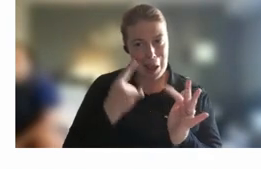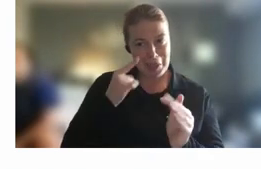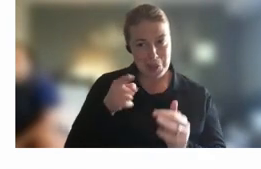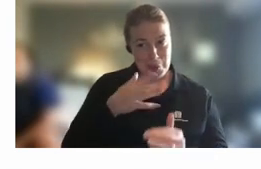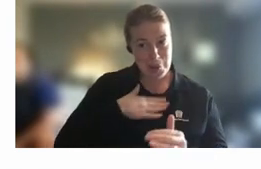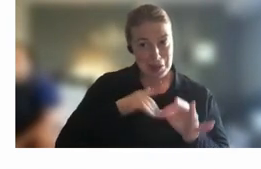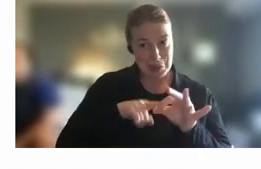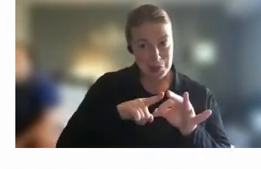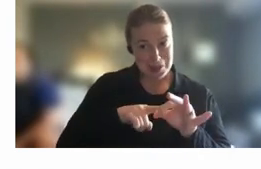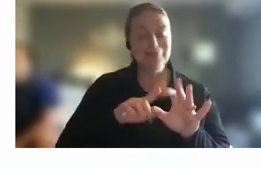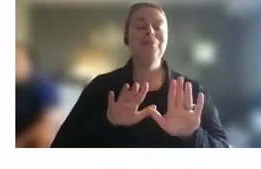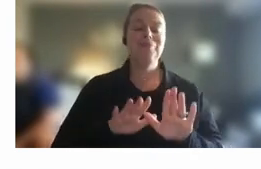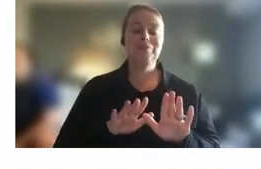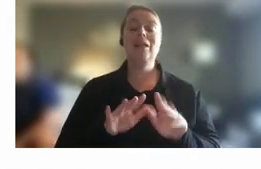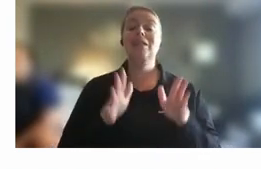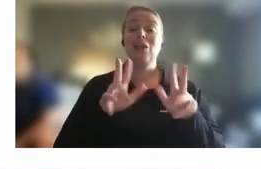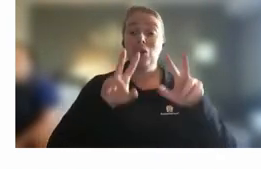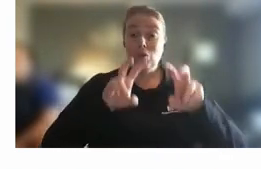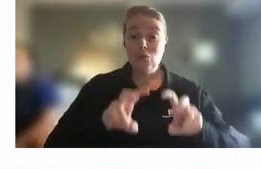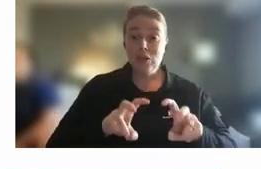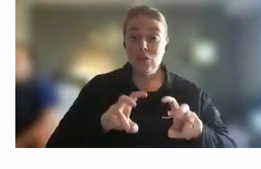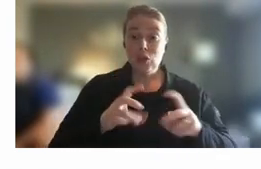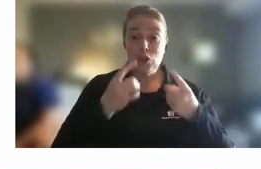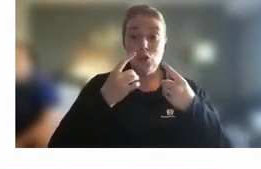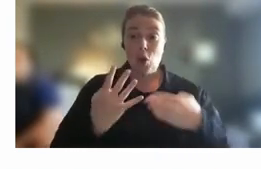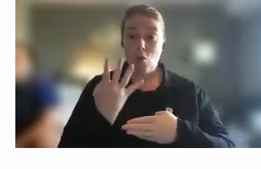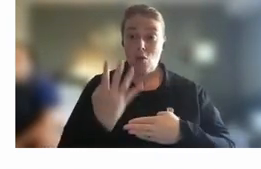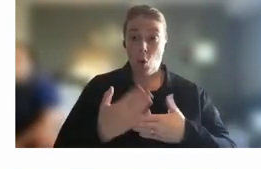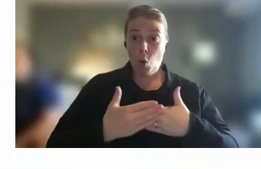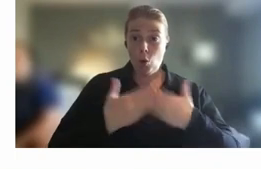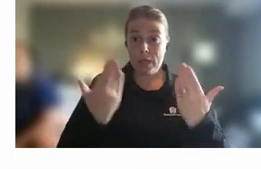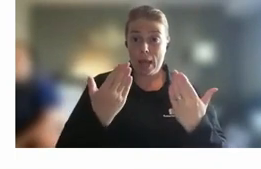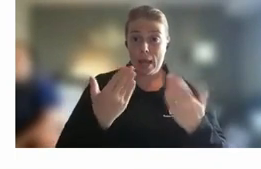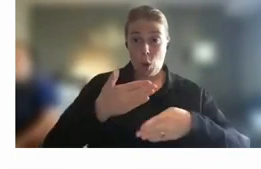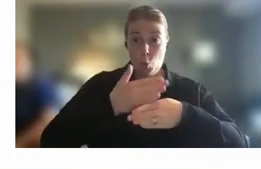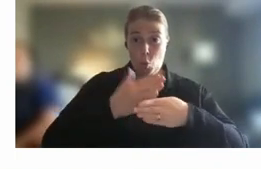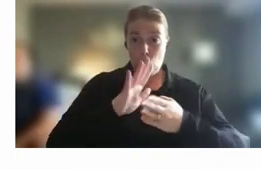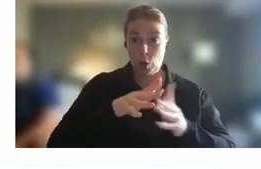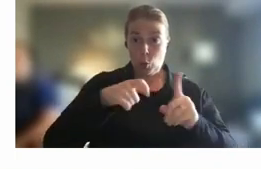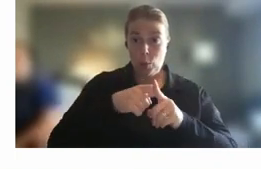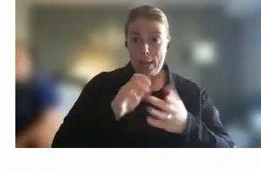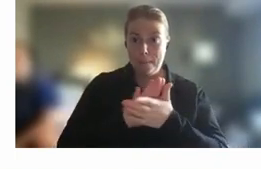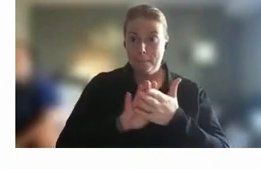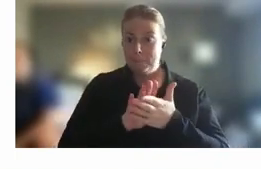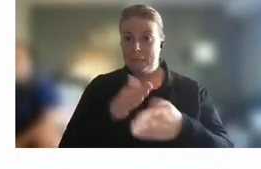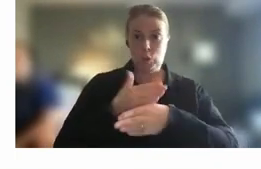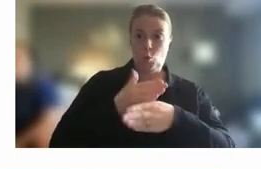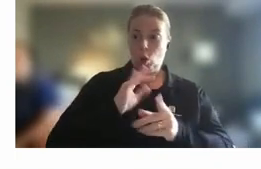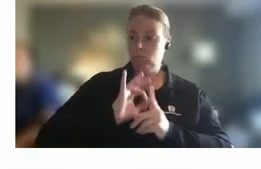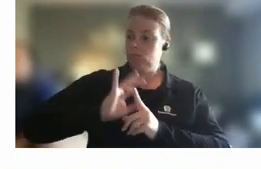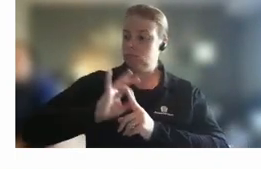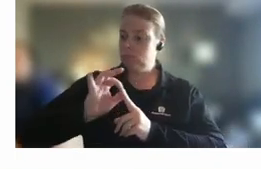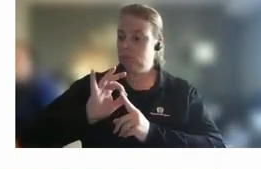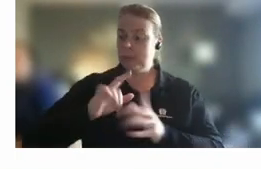showing that a four-day week increases productivity as a model employer will the aps trial this